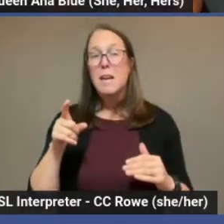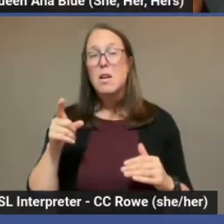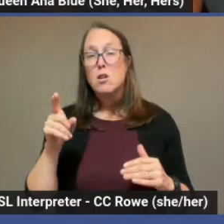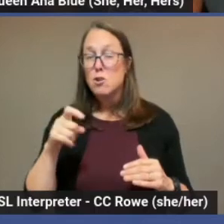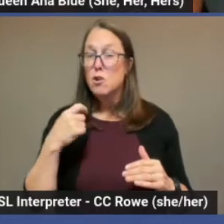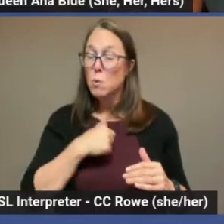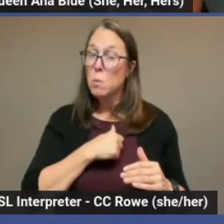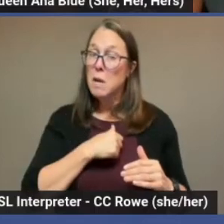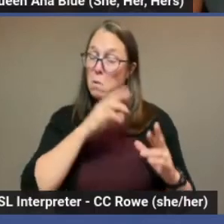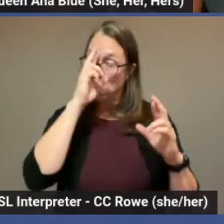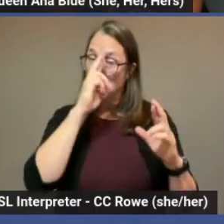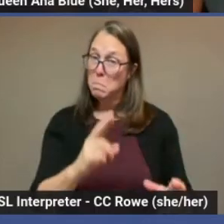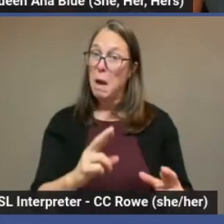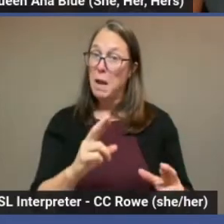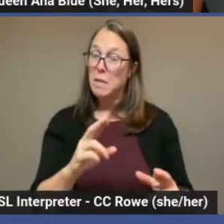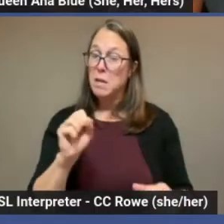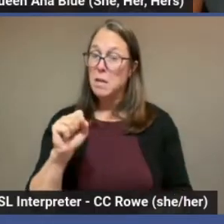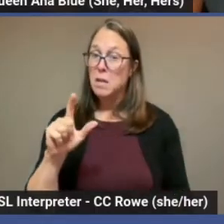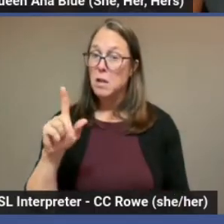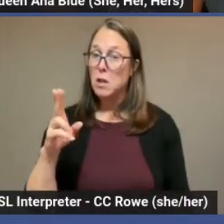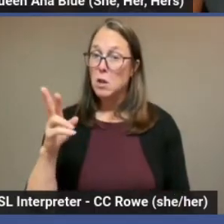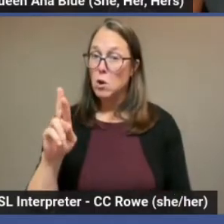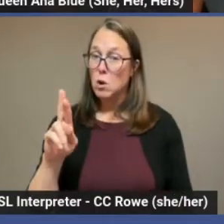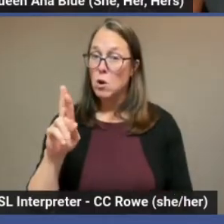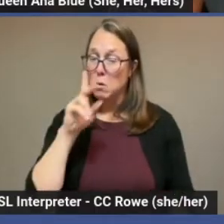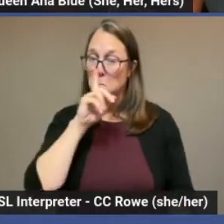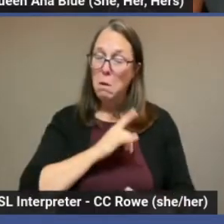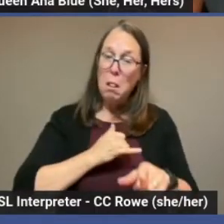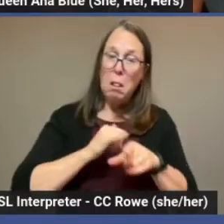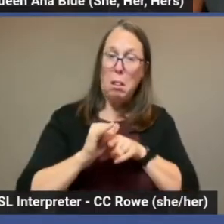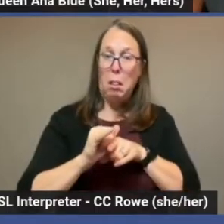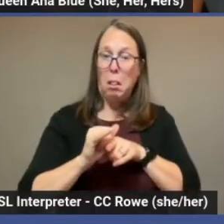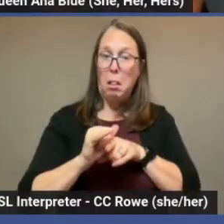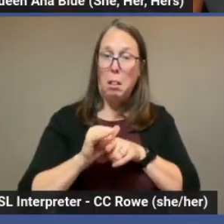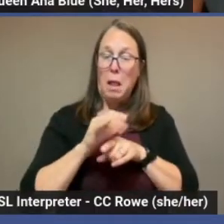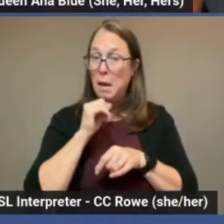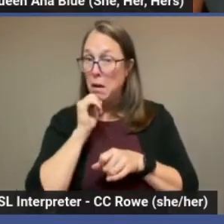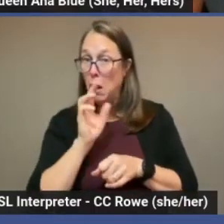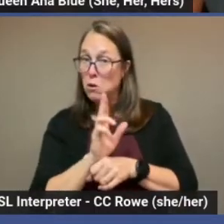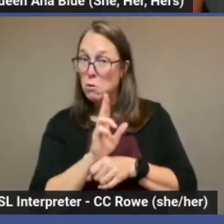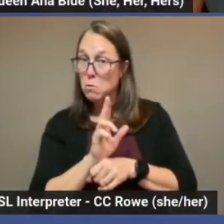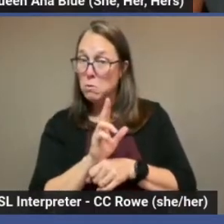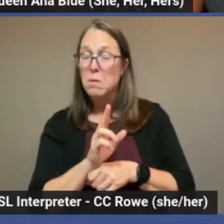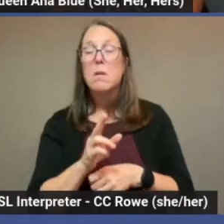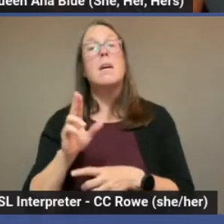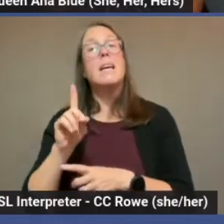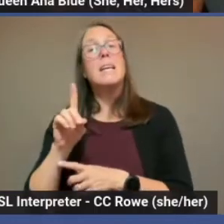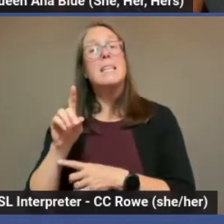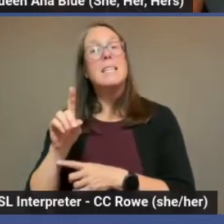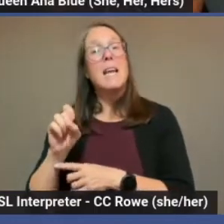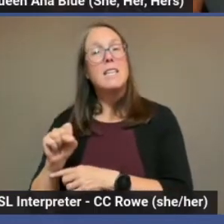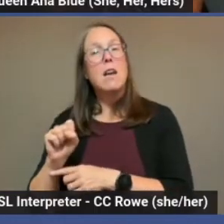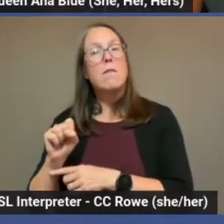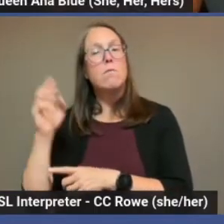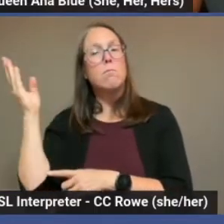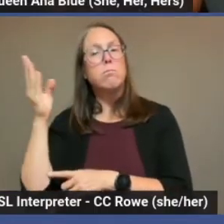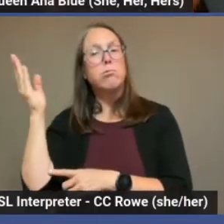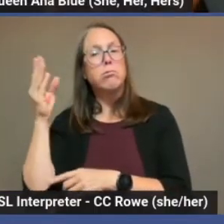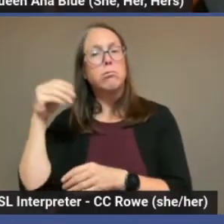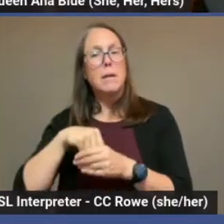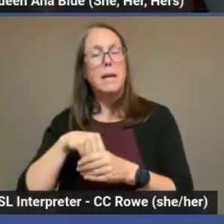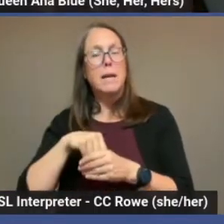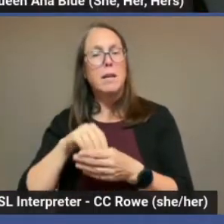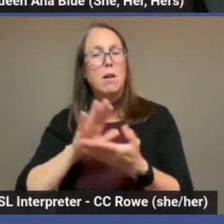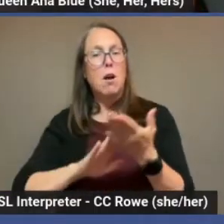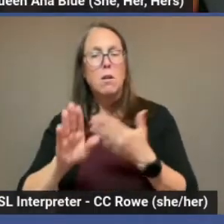use them? There was, Dan was speaking out of college. And some people